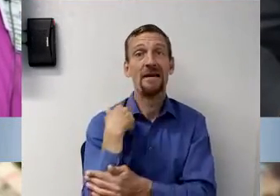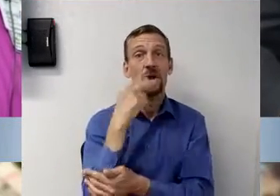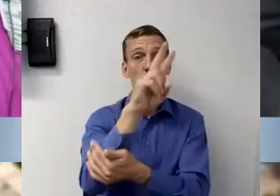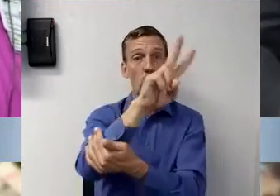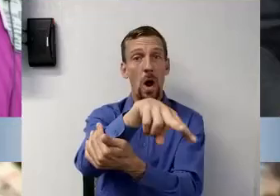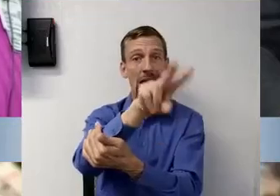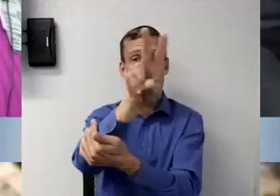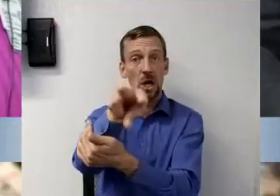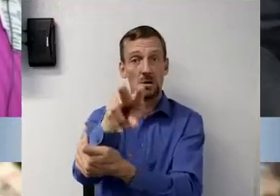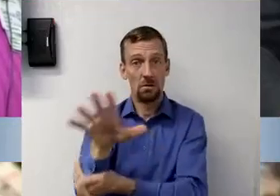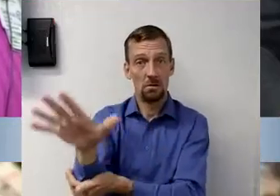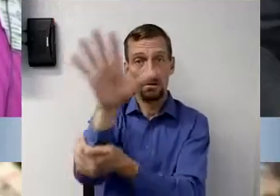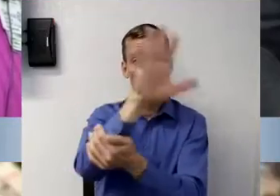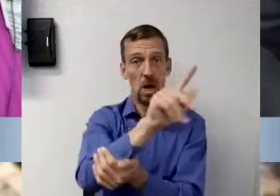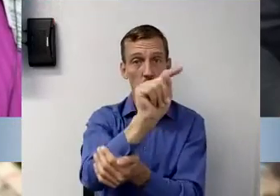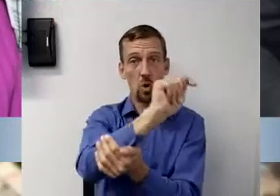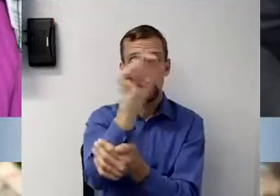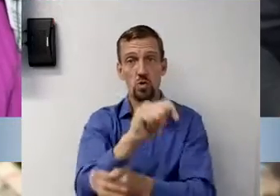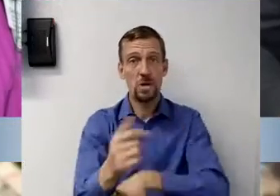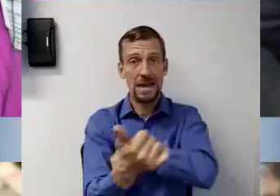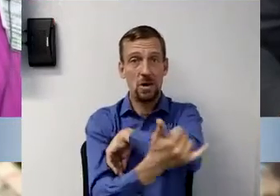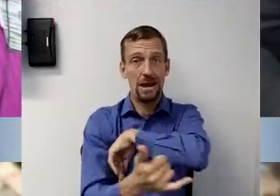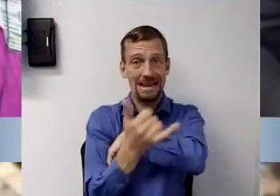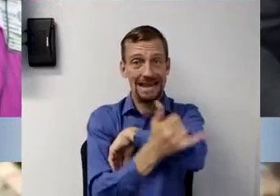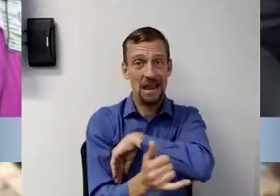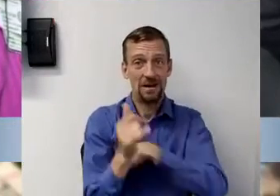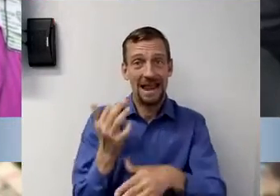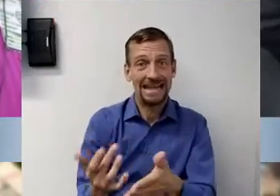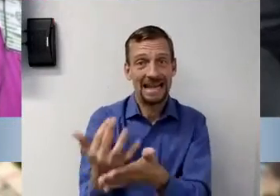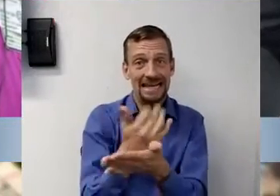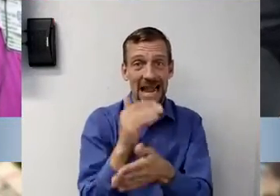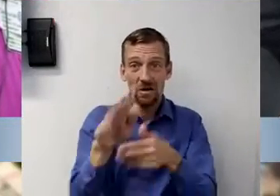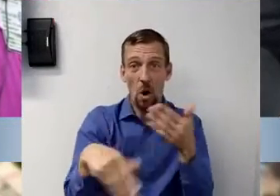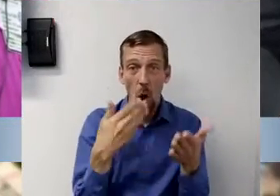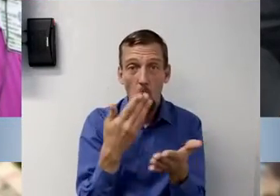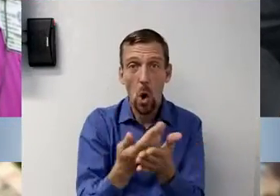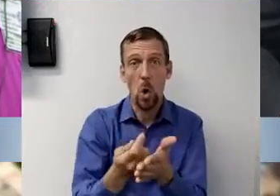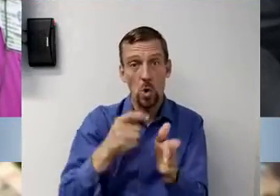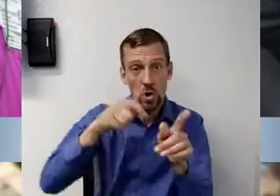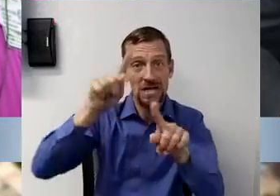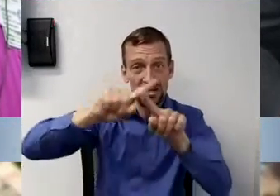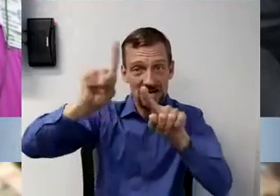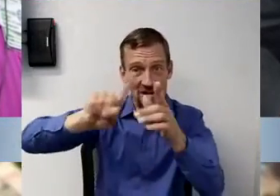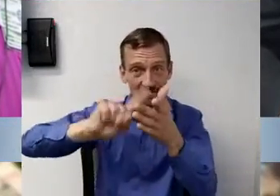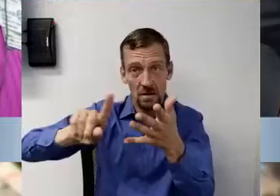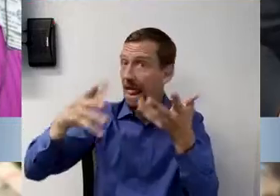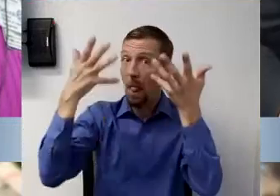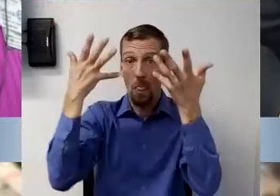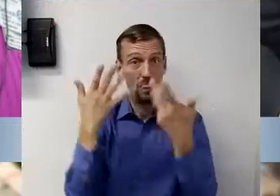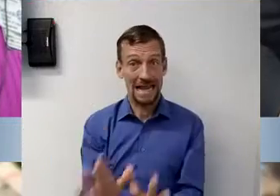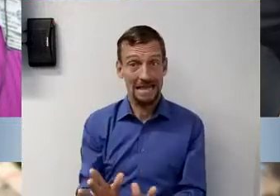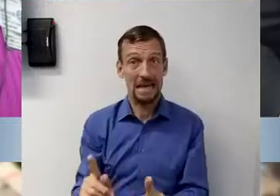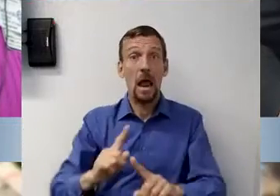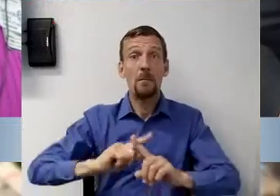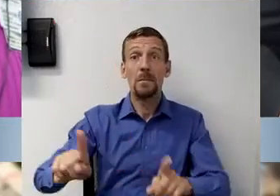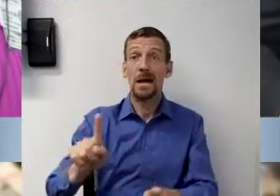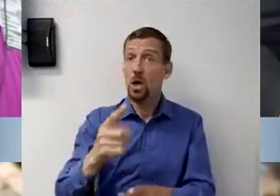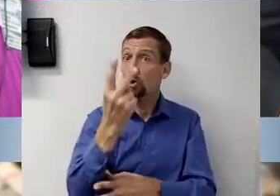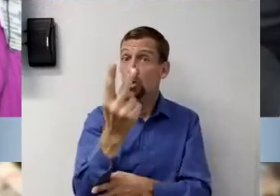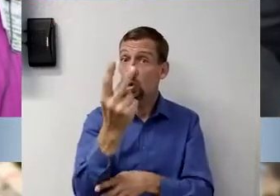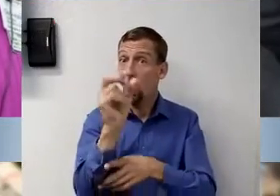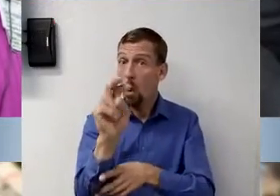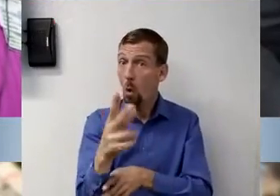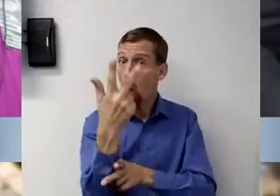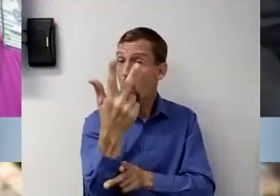scattered throughout Tulare County, but there are probably only two or three that actually test as